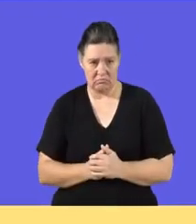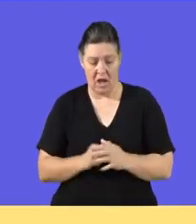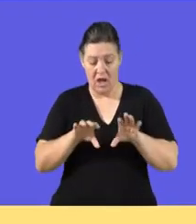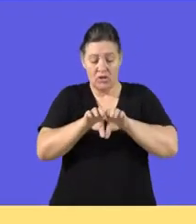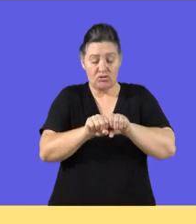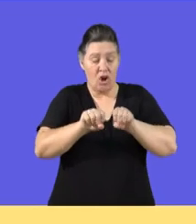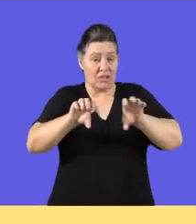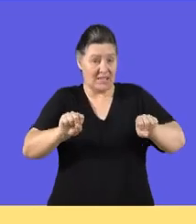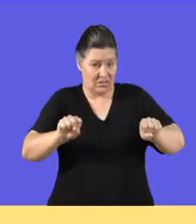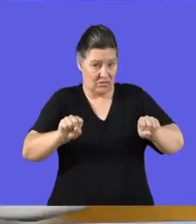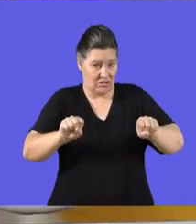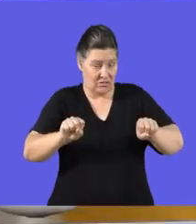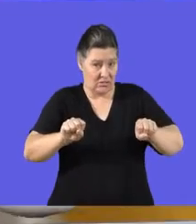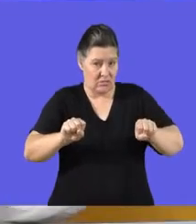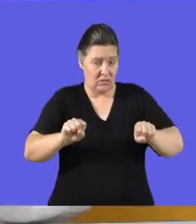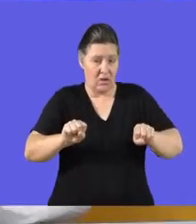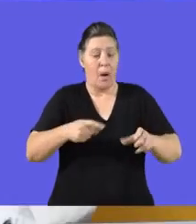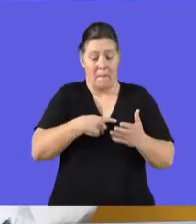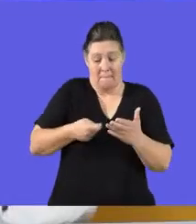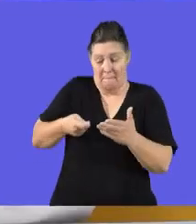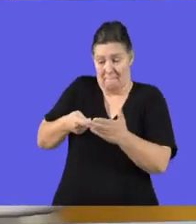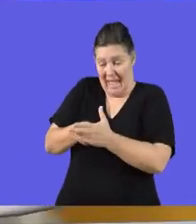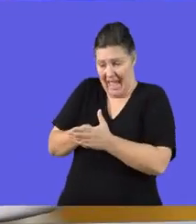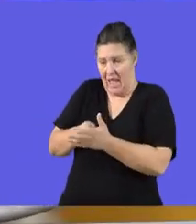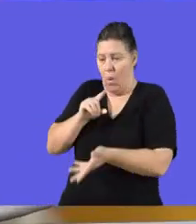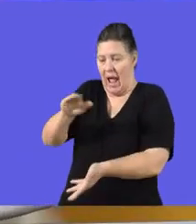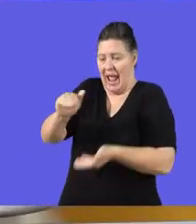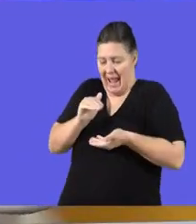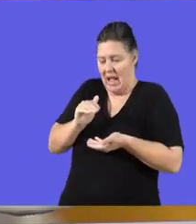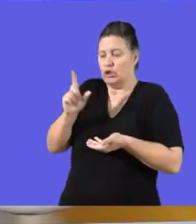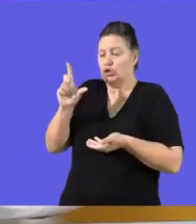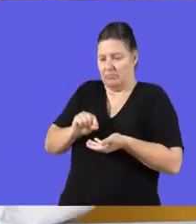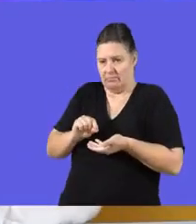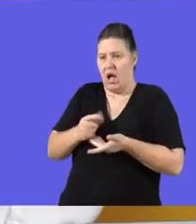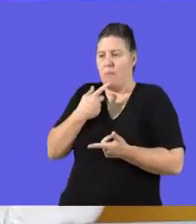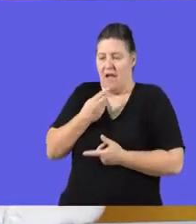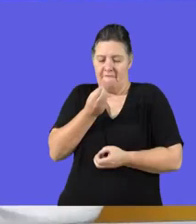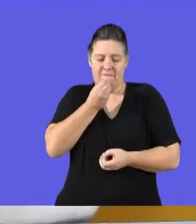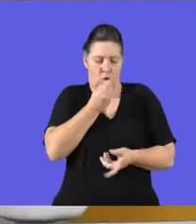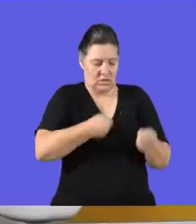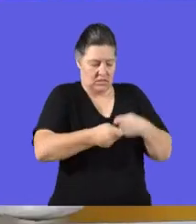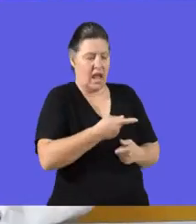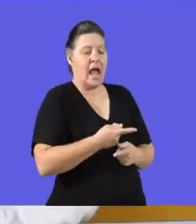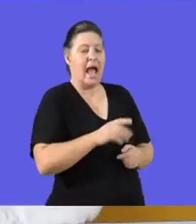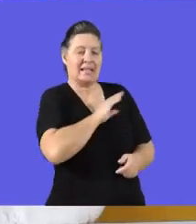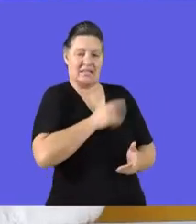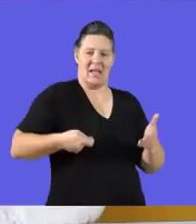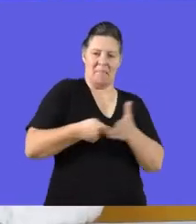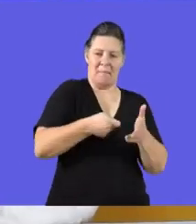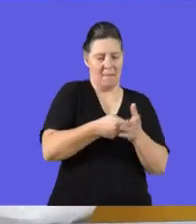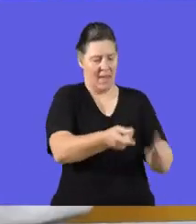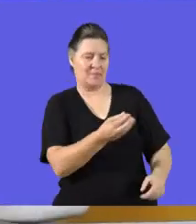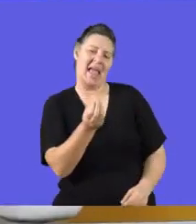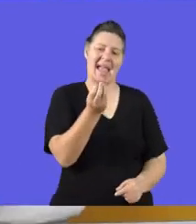some sausages which had expired were bought, and then food was made, which was sold to the customers.